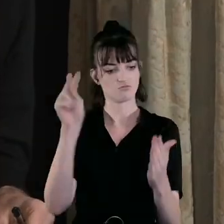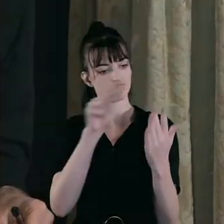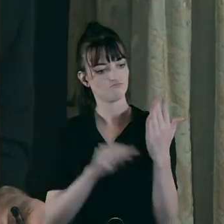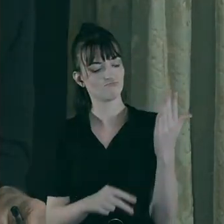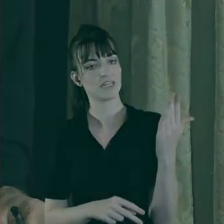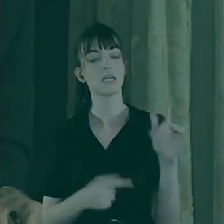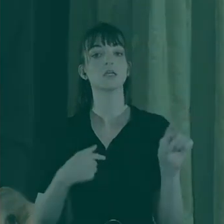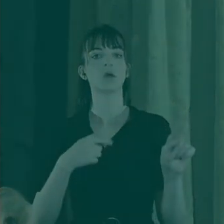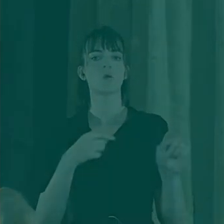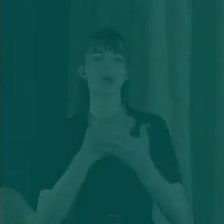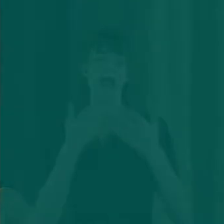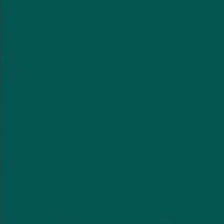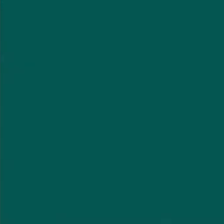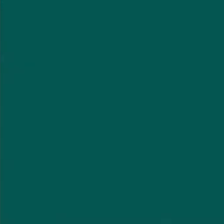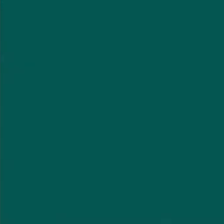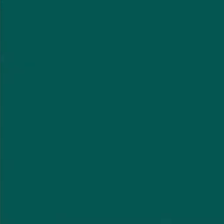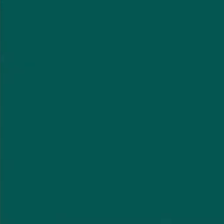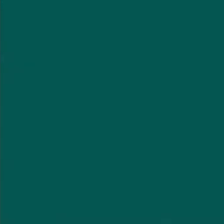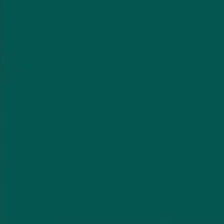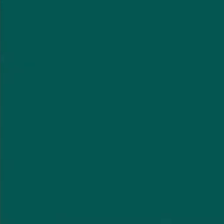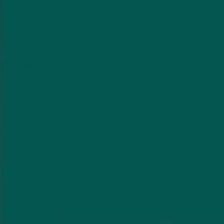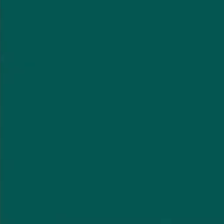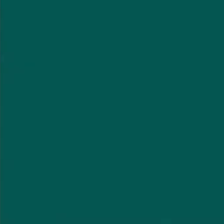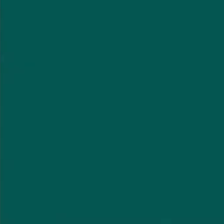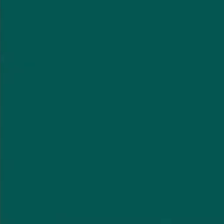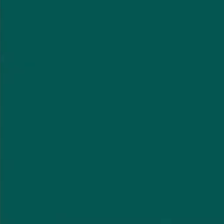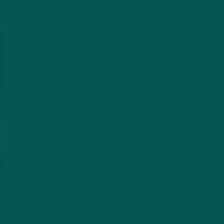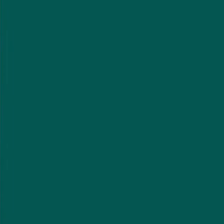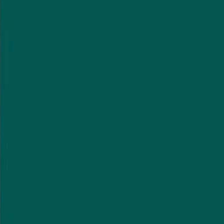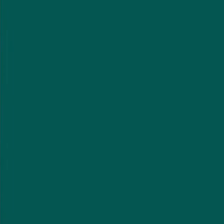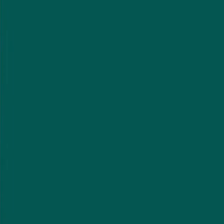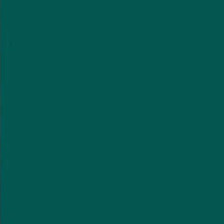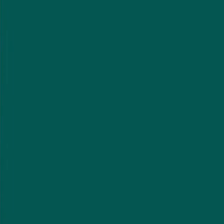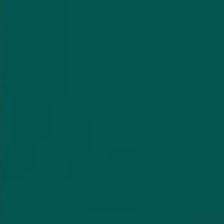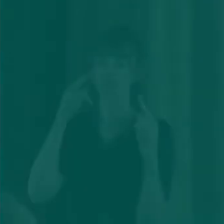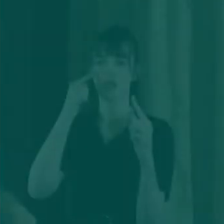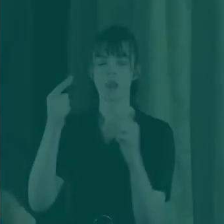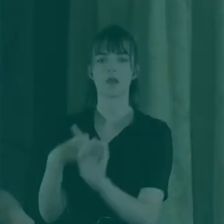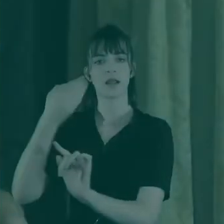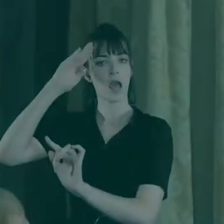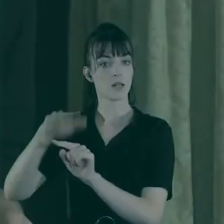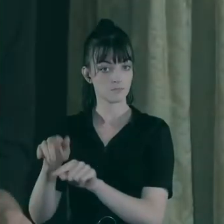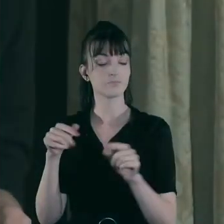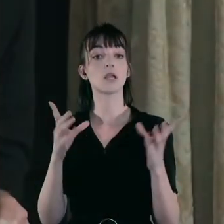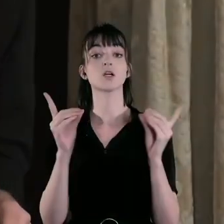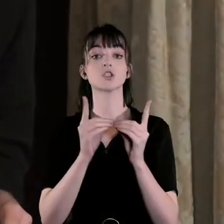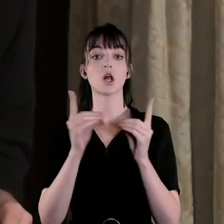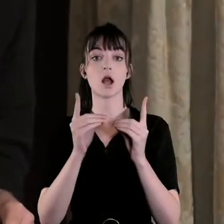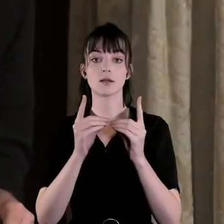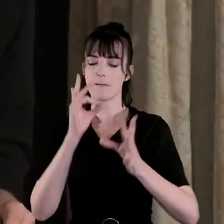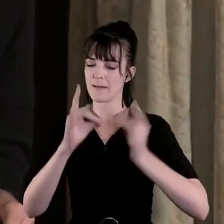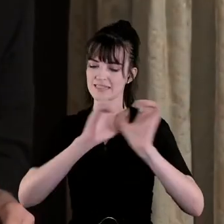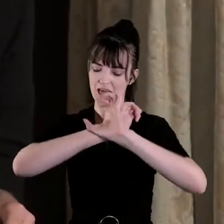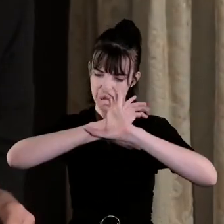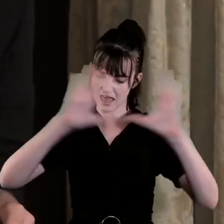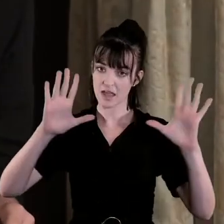and international press coverage of events in Ireland and this document makes clear in particular how the death of